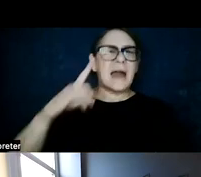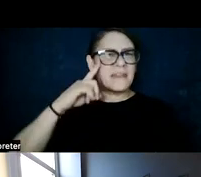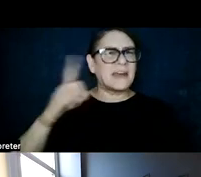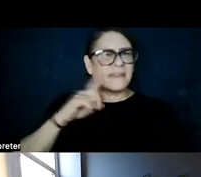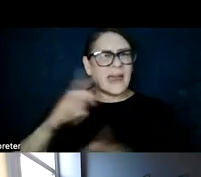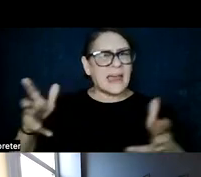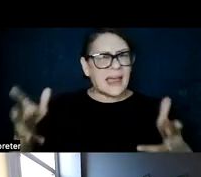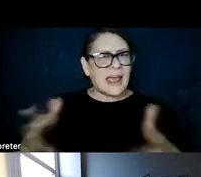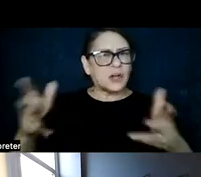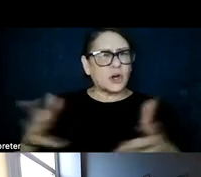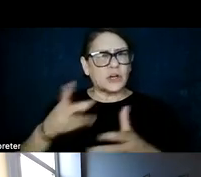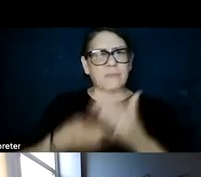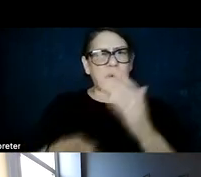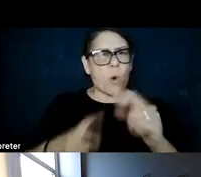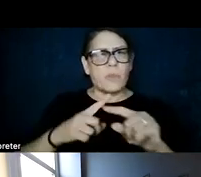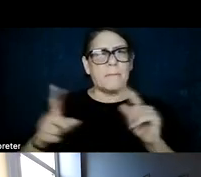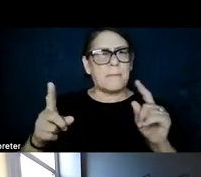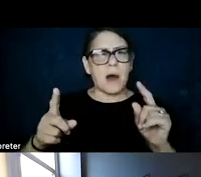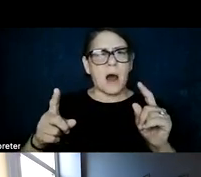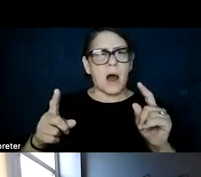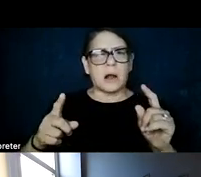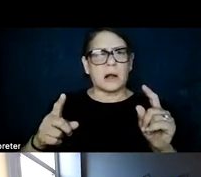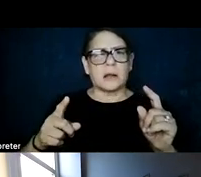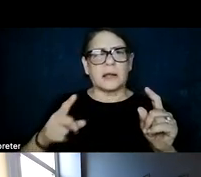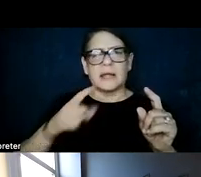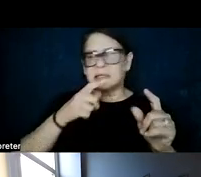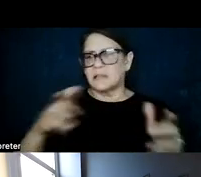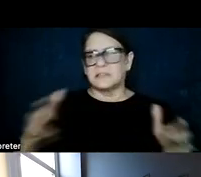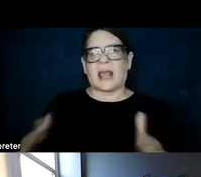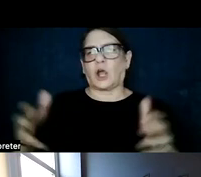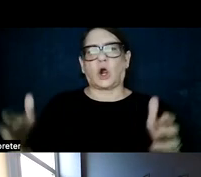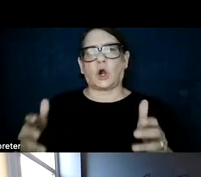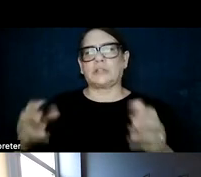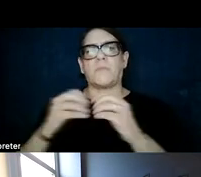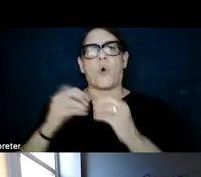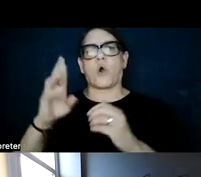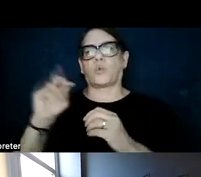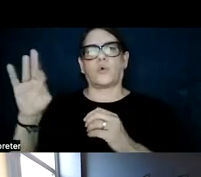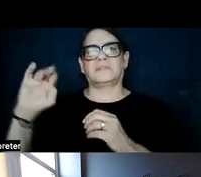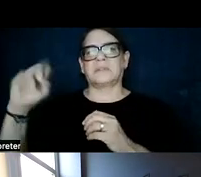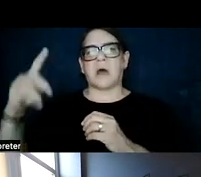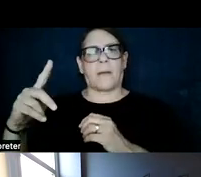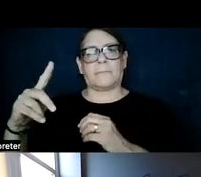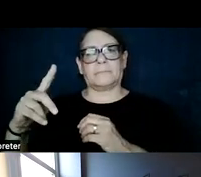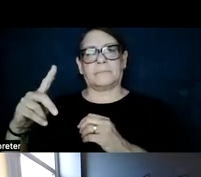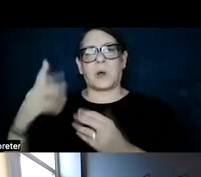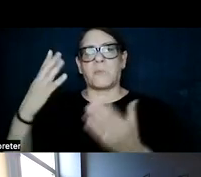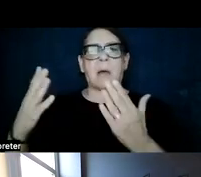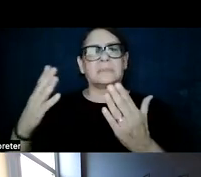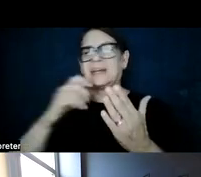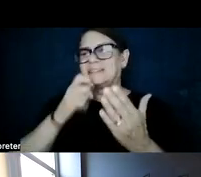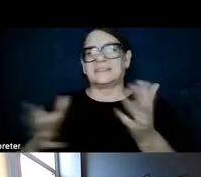it doesn't disproportionately incentivize rooftop solar. In fact, in some ways, it probably disproportionately